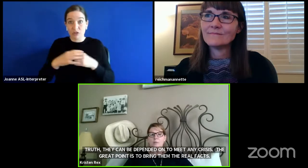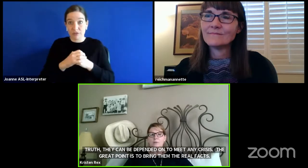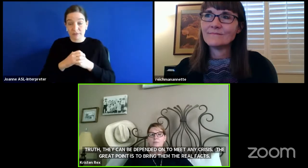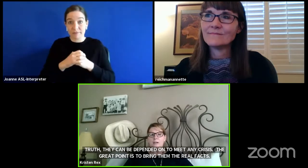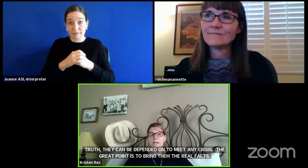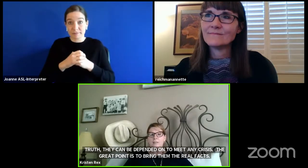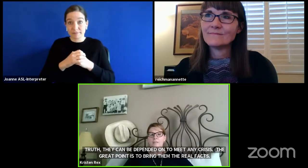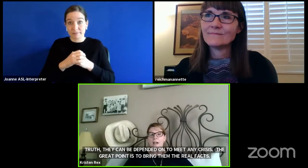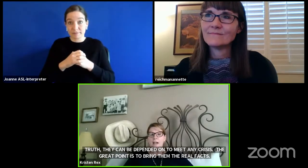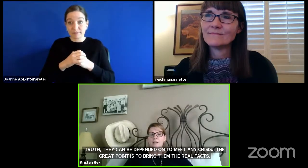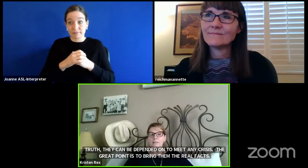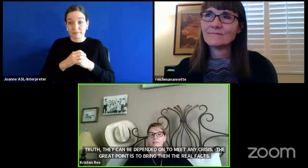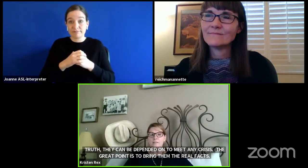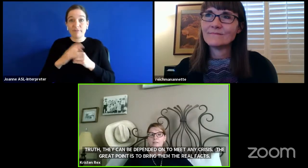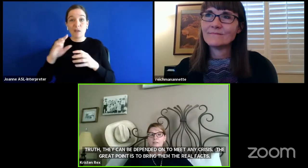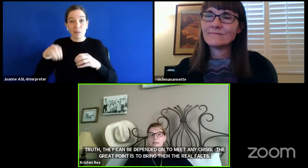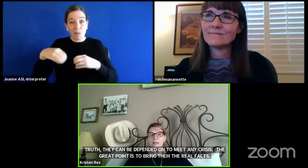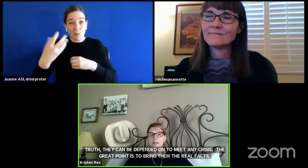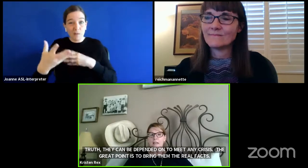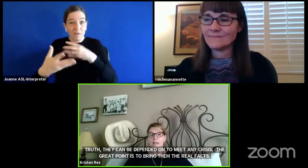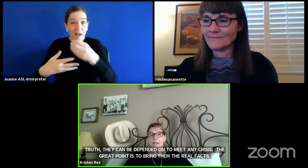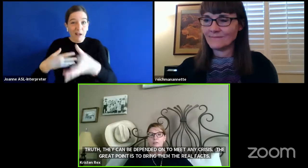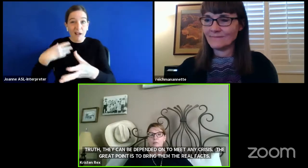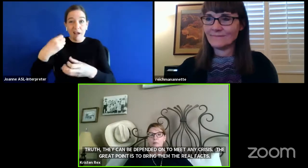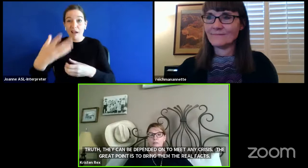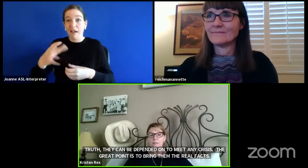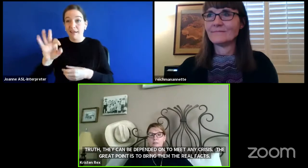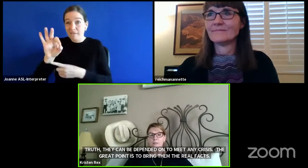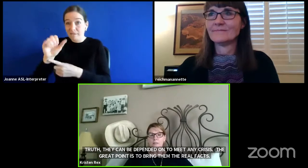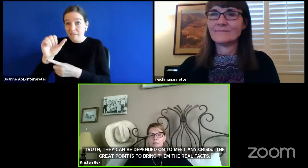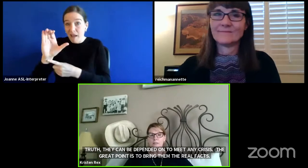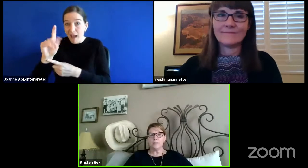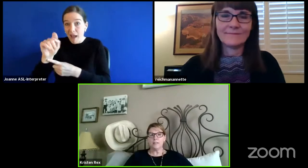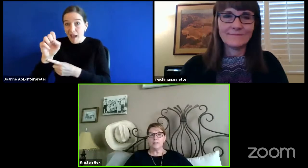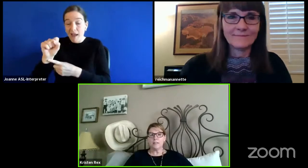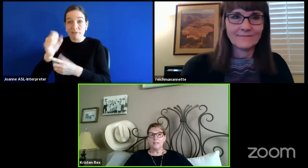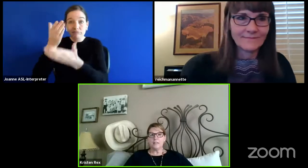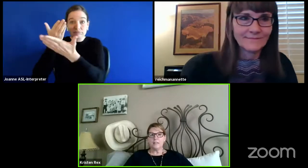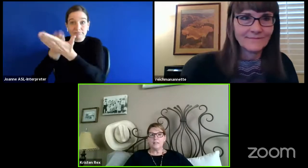has been providing facts and directives